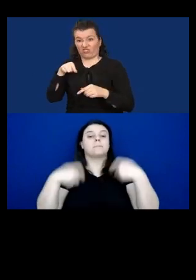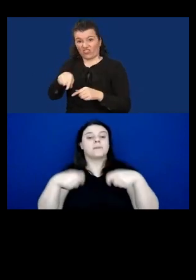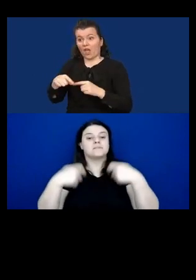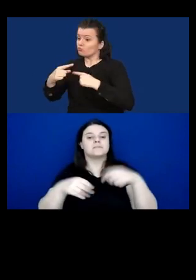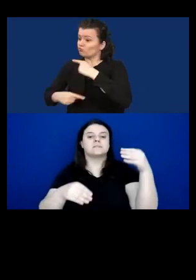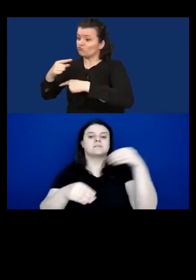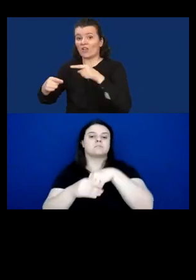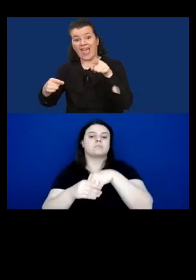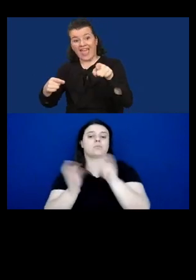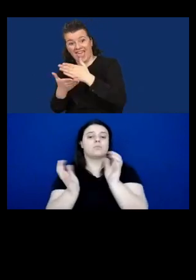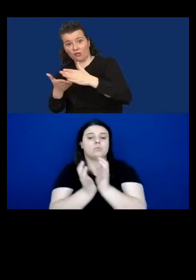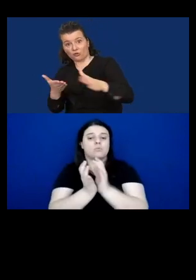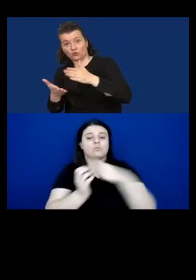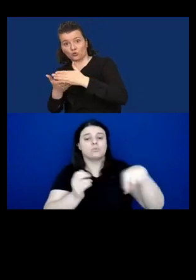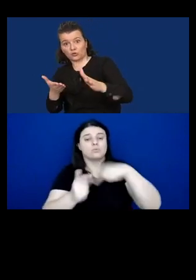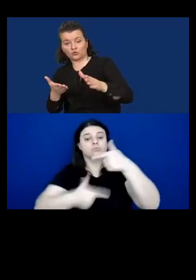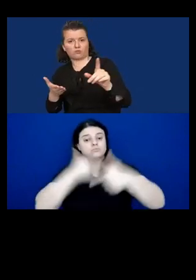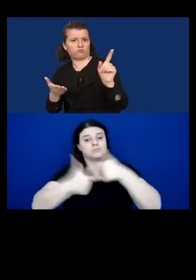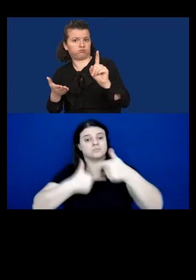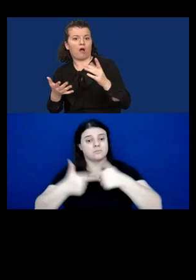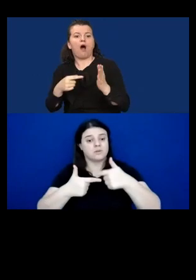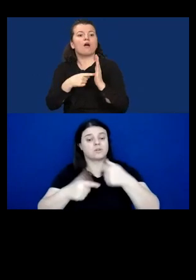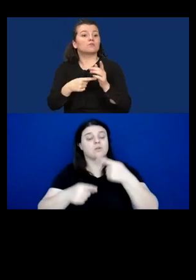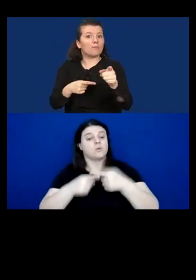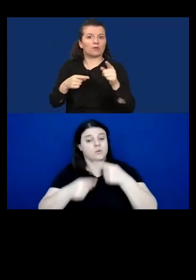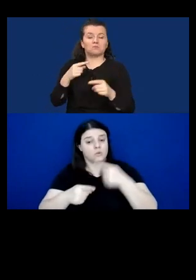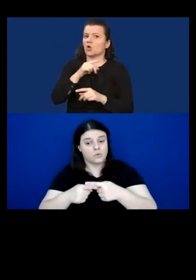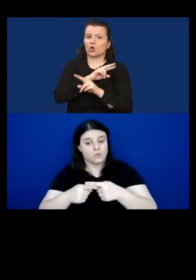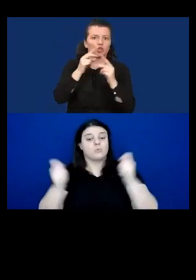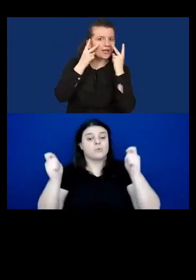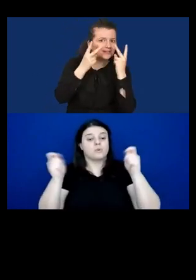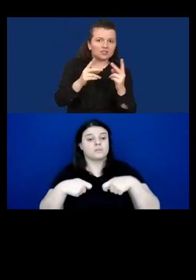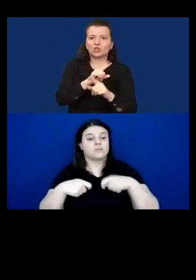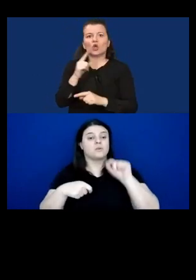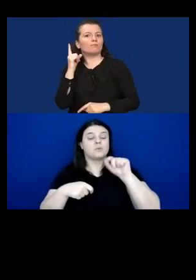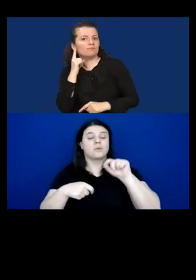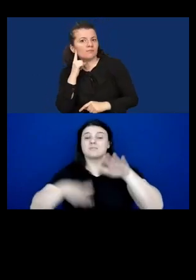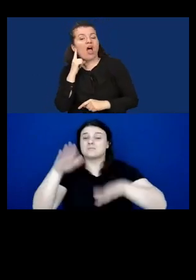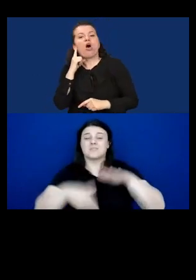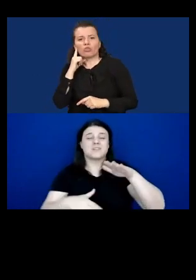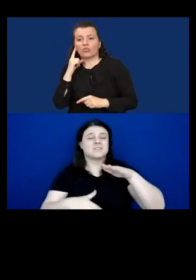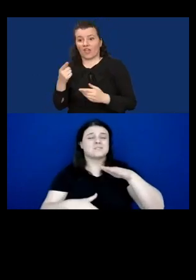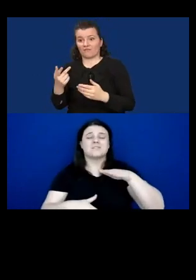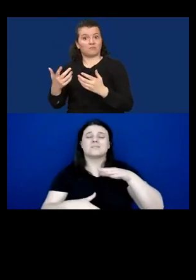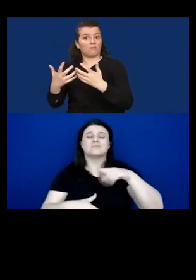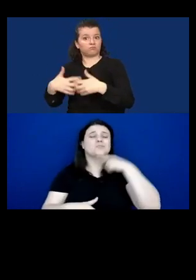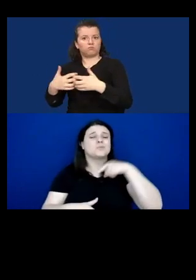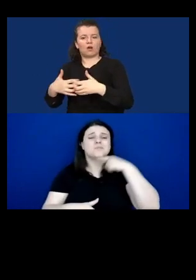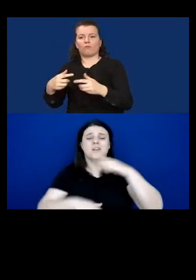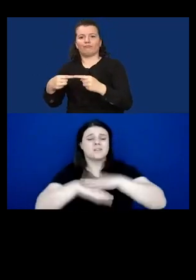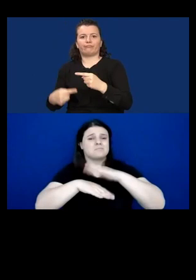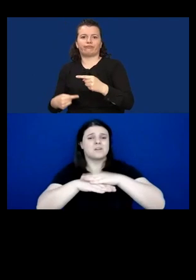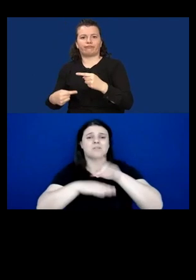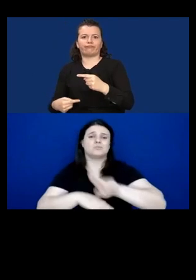user groups from productive work because of sensory disability makes it difficult or impossible to operate